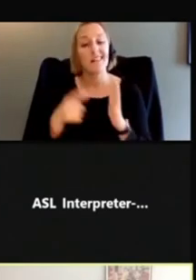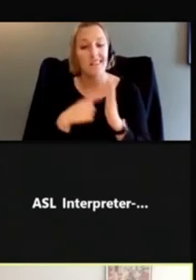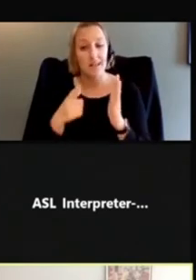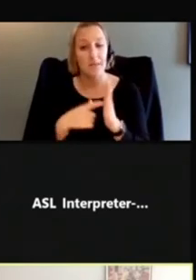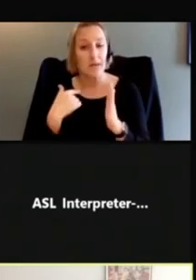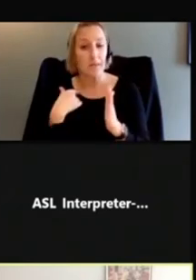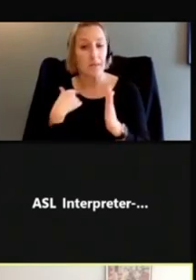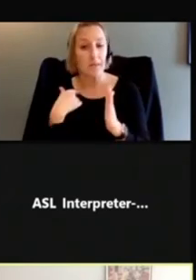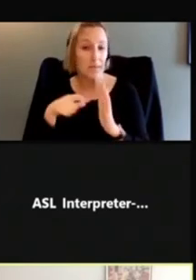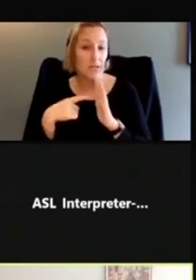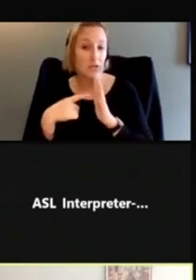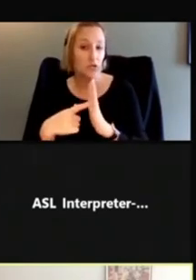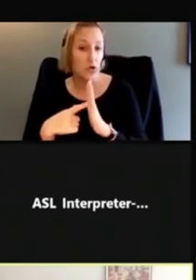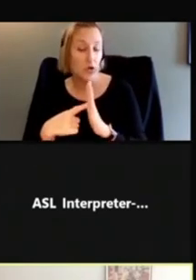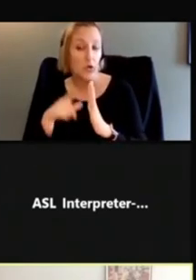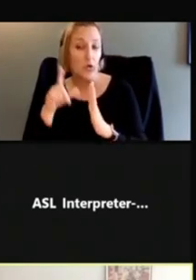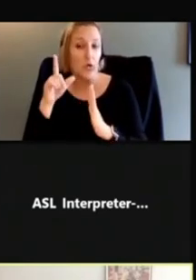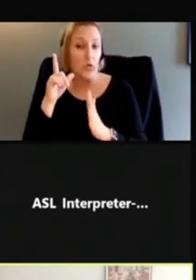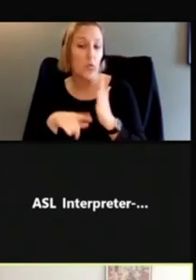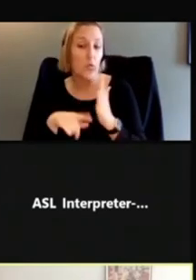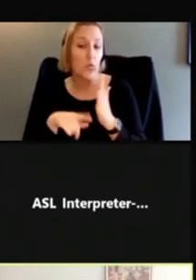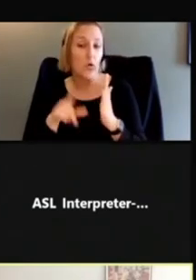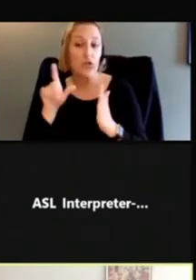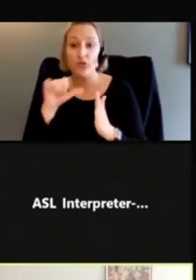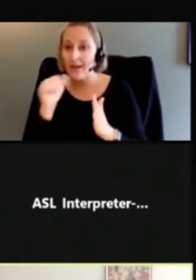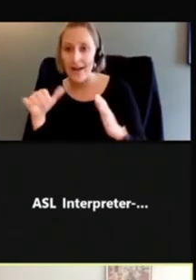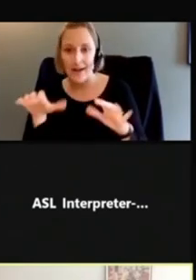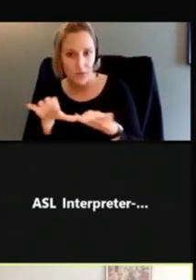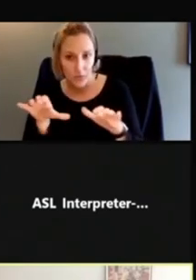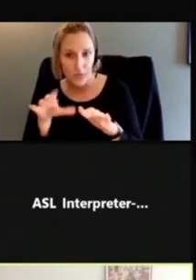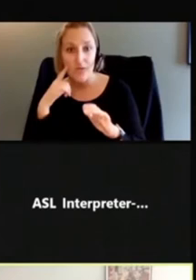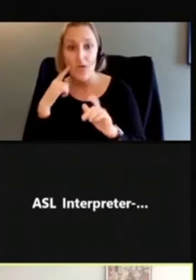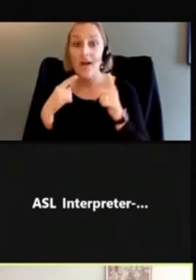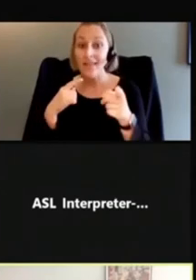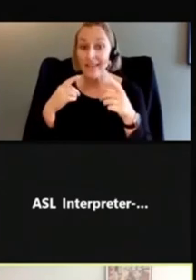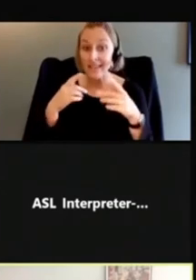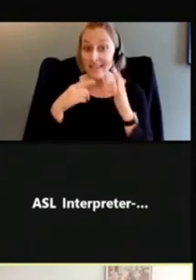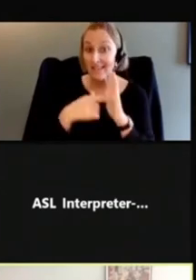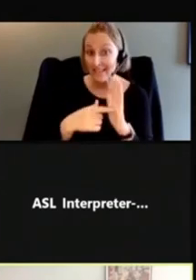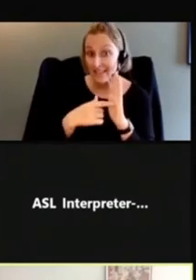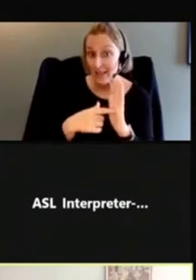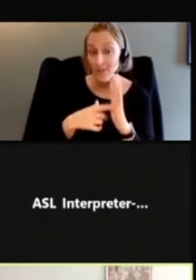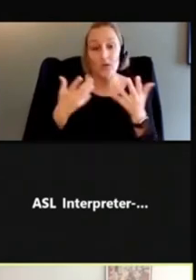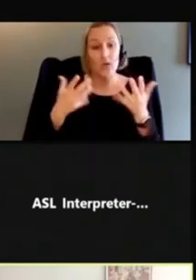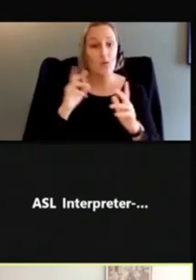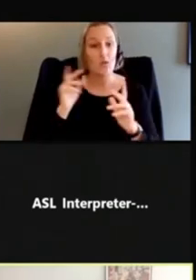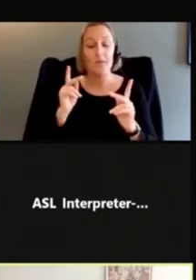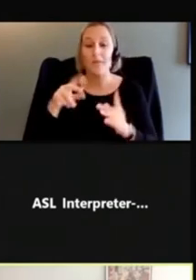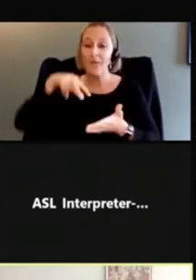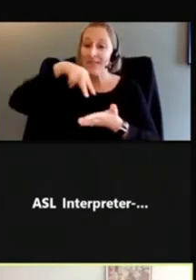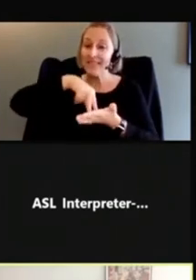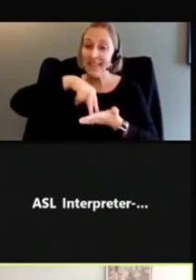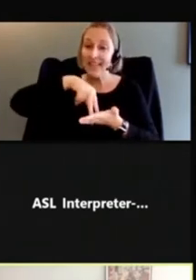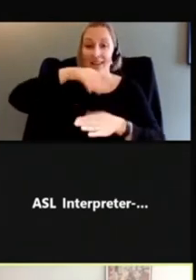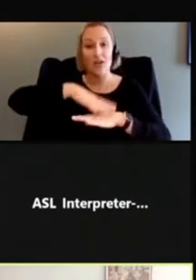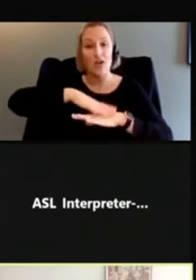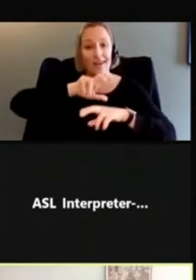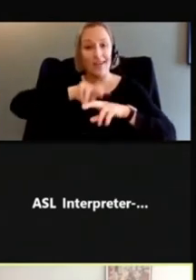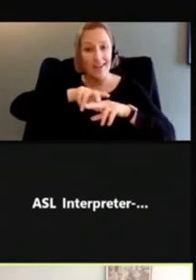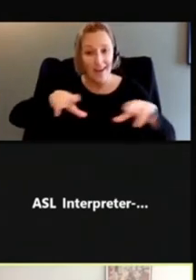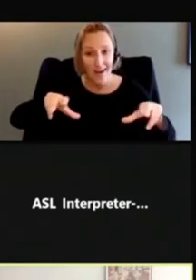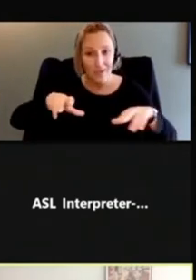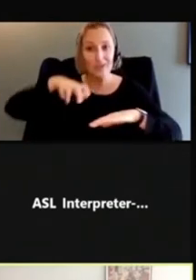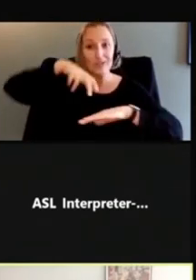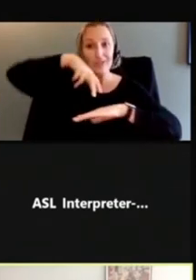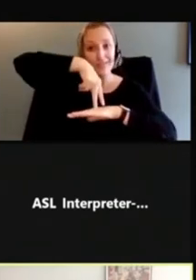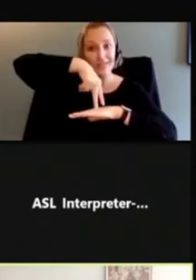what not to do. For example, in this example here, we don't want people standing on the couch or we don't want people to